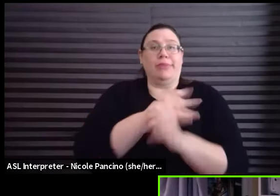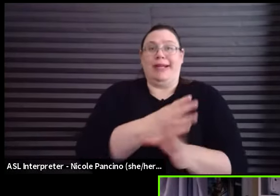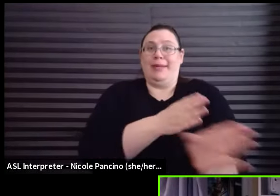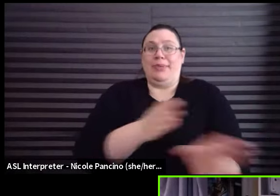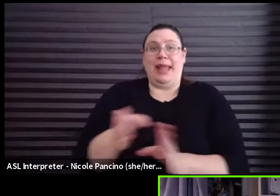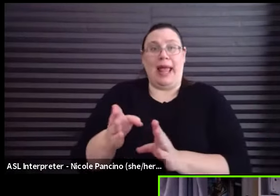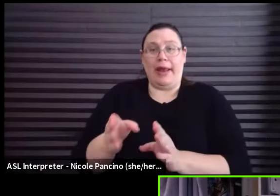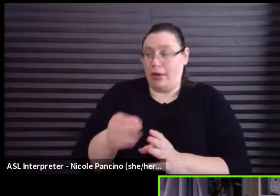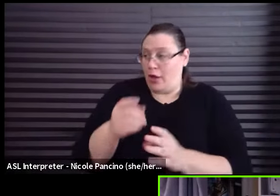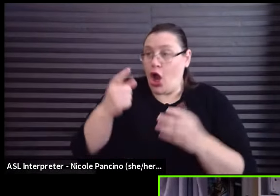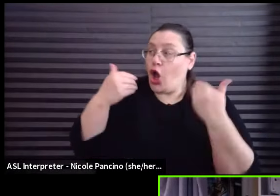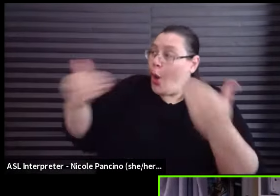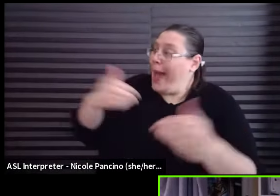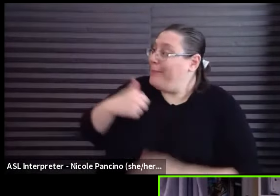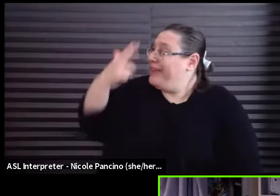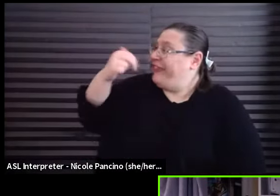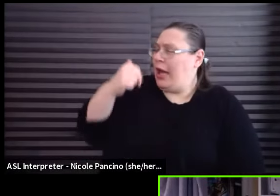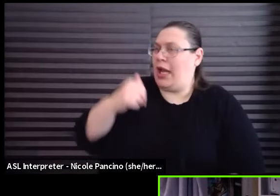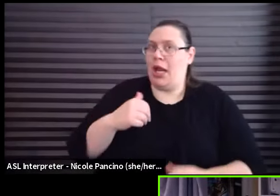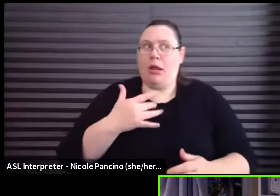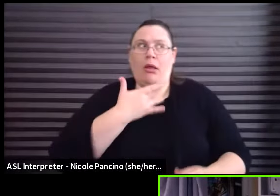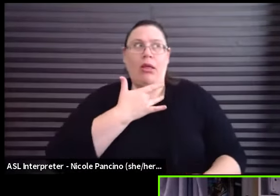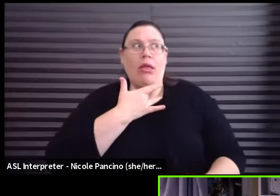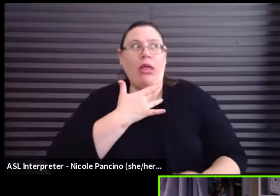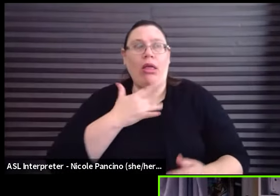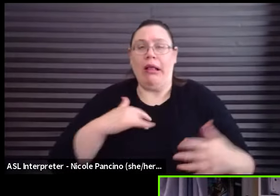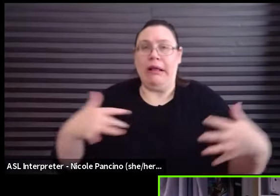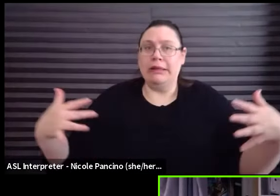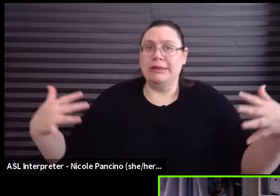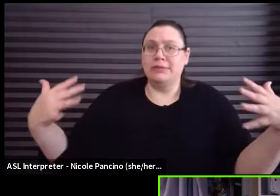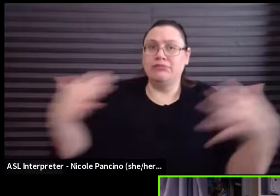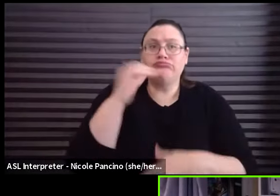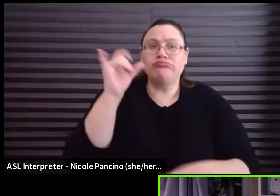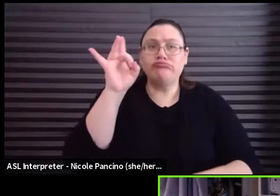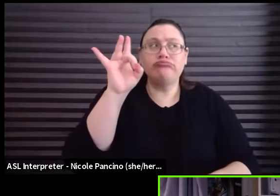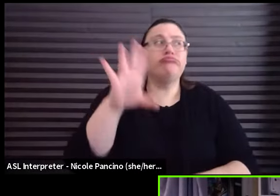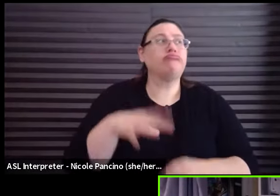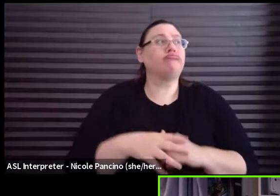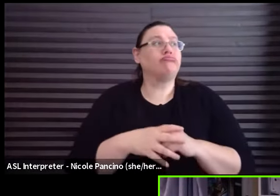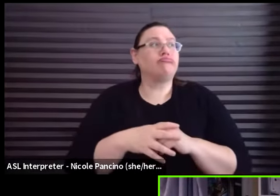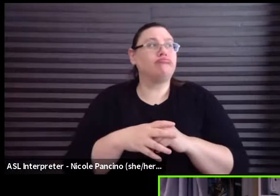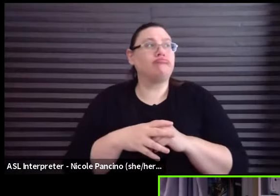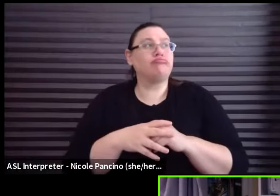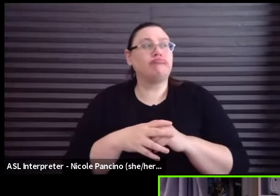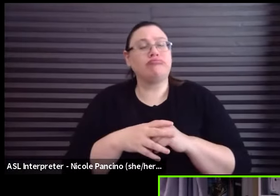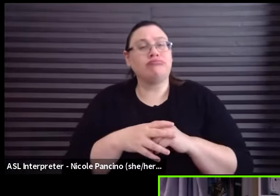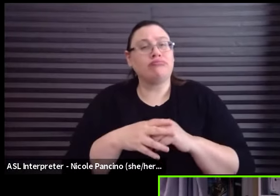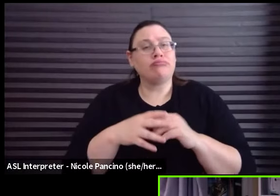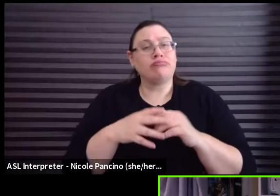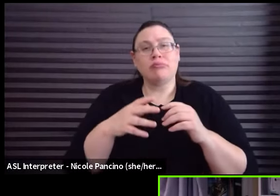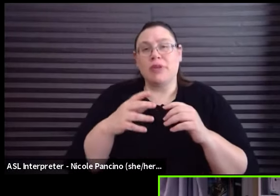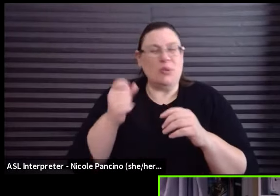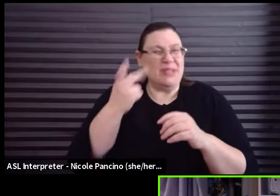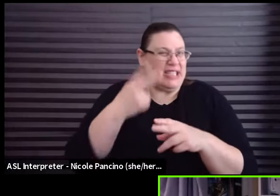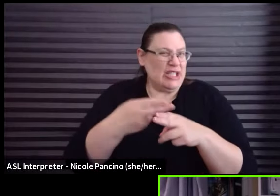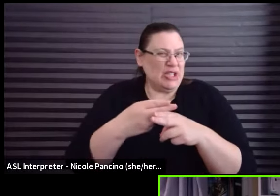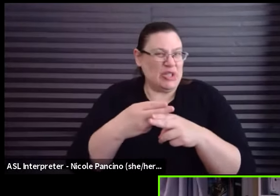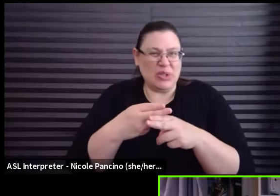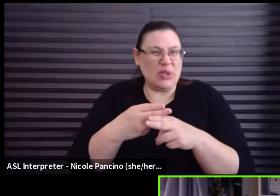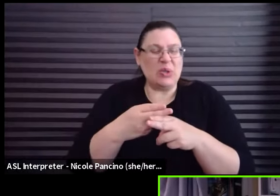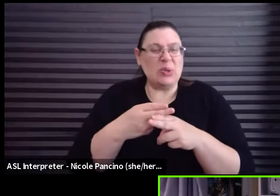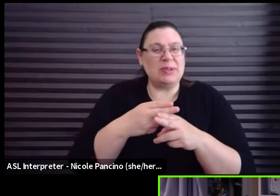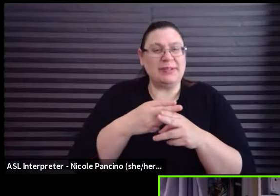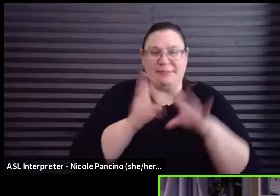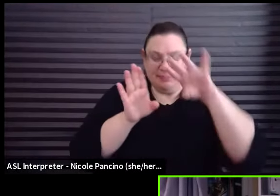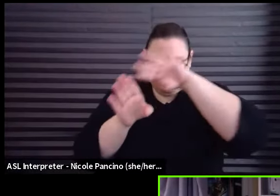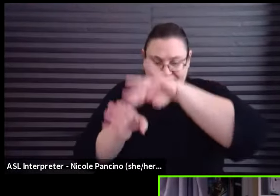oh, my God, that can be terrifying. Let me, as you'll see, just momentarily, put all that aside and say,